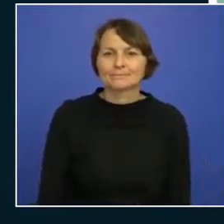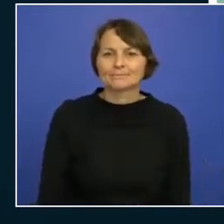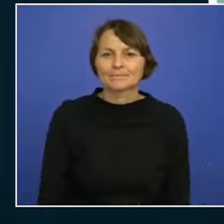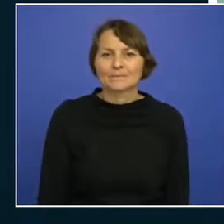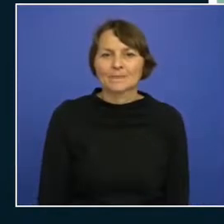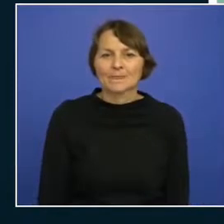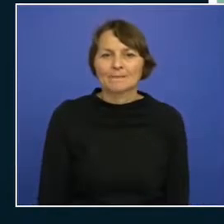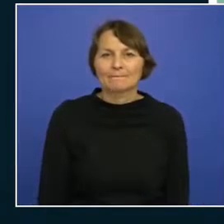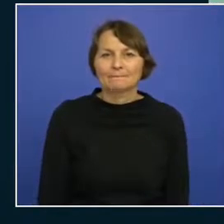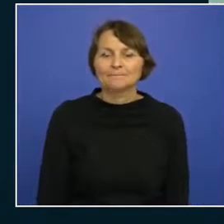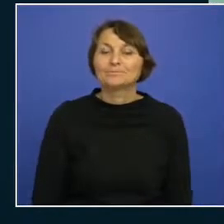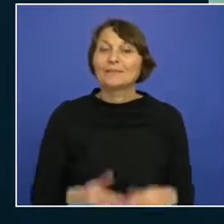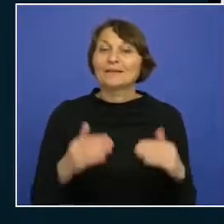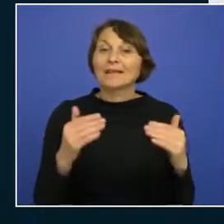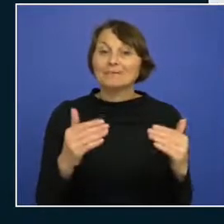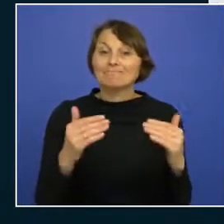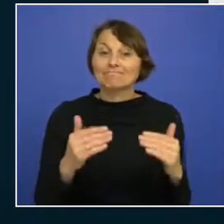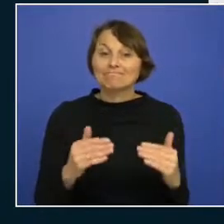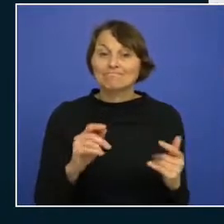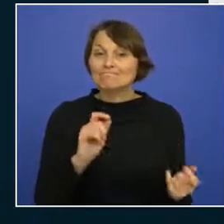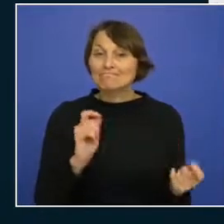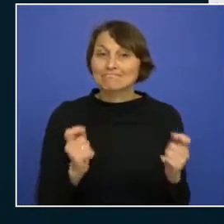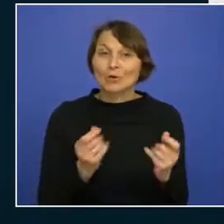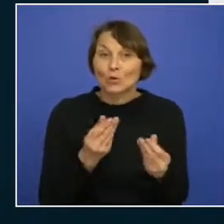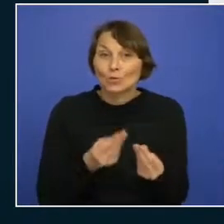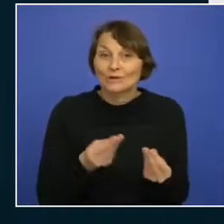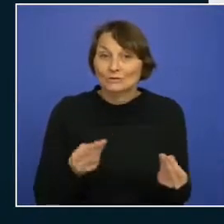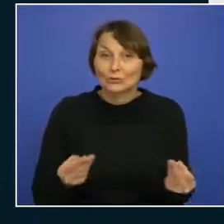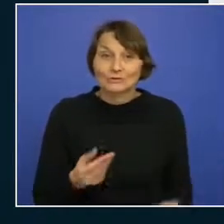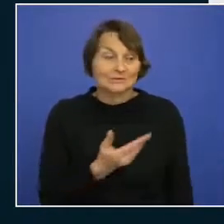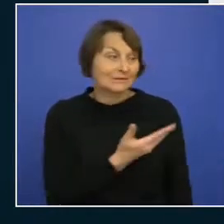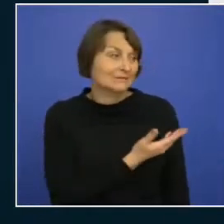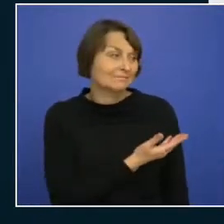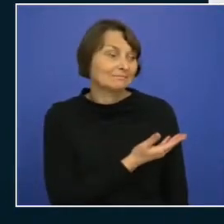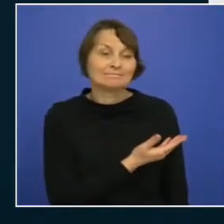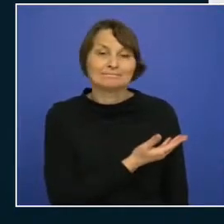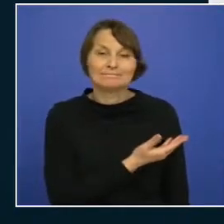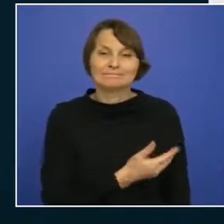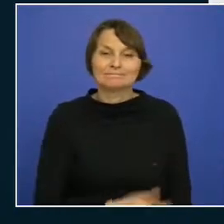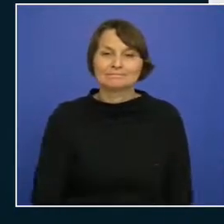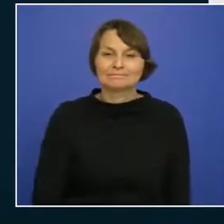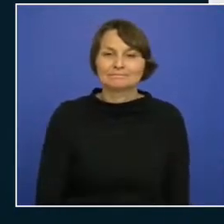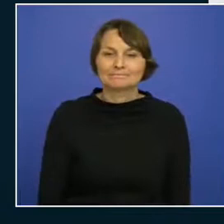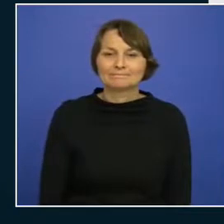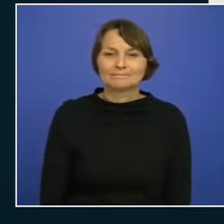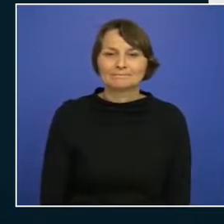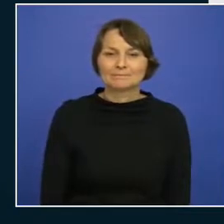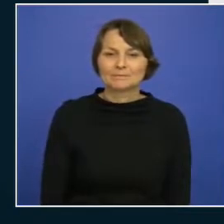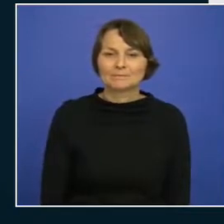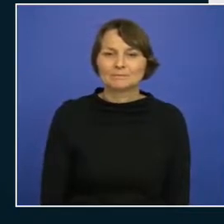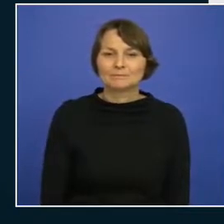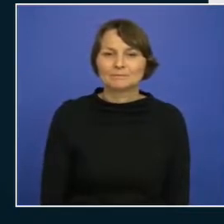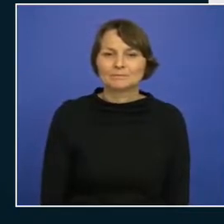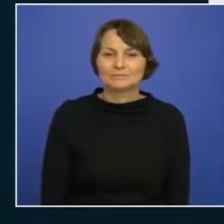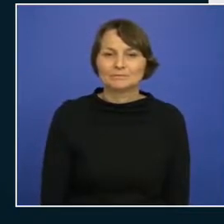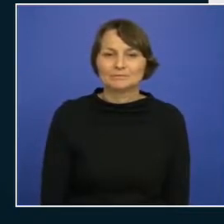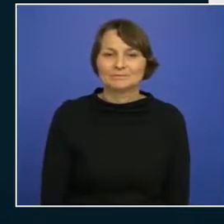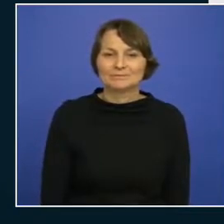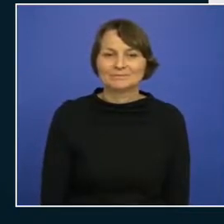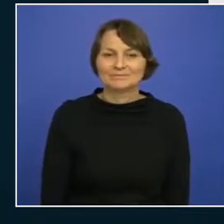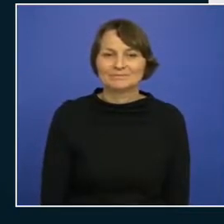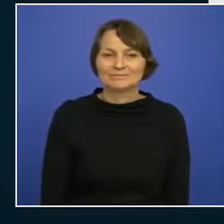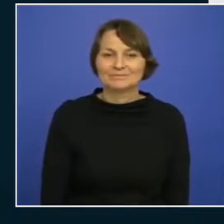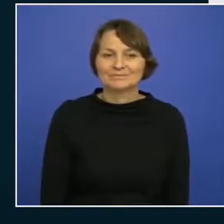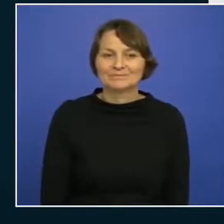switch to the resources that's on this screen because this one is too wide so I'll be doing that here so I won't be looking into